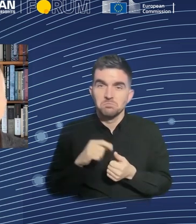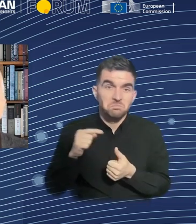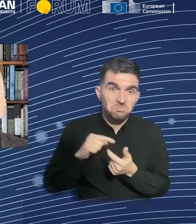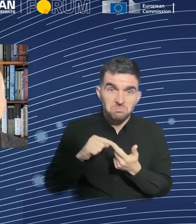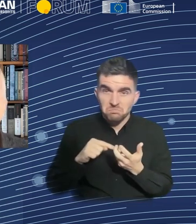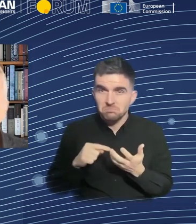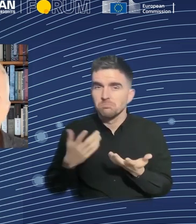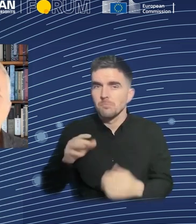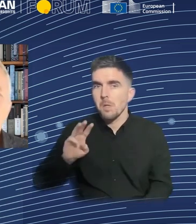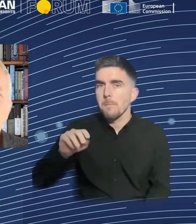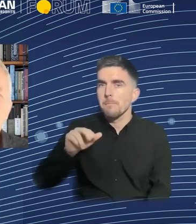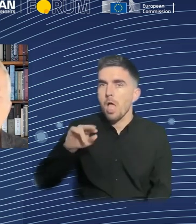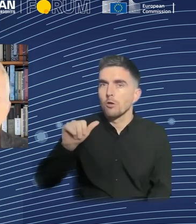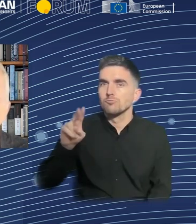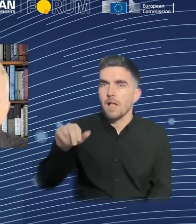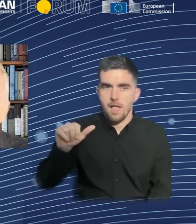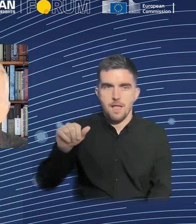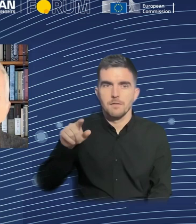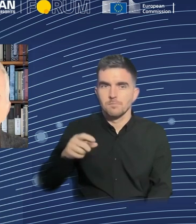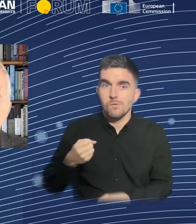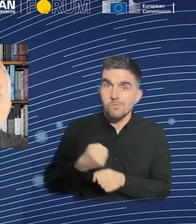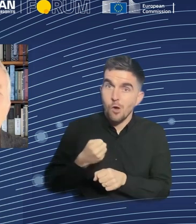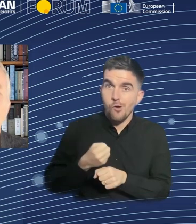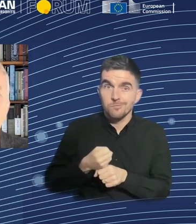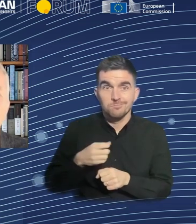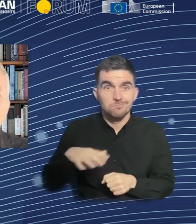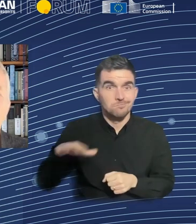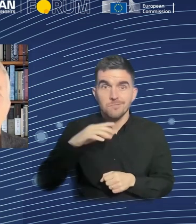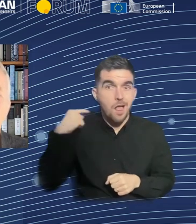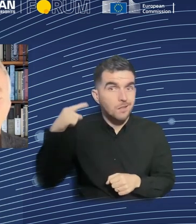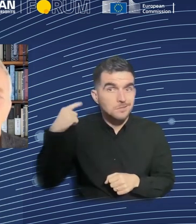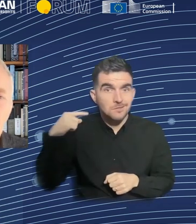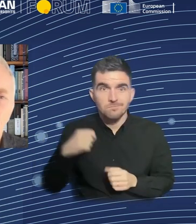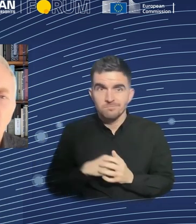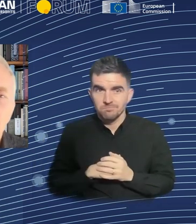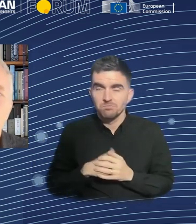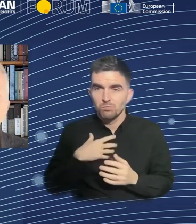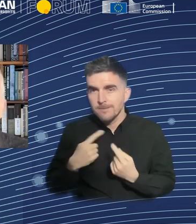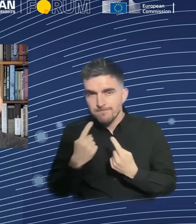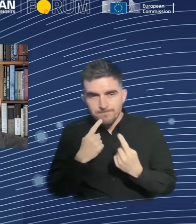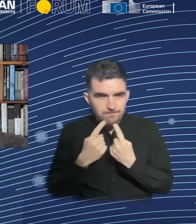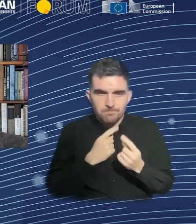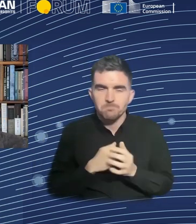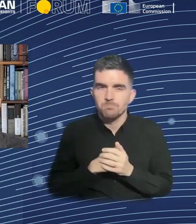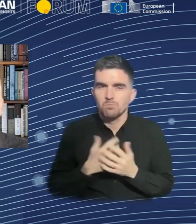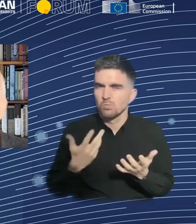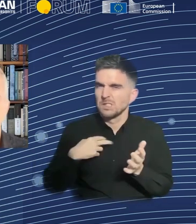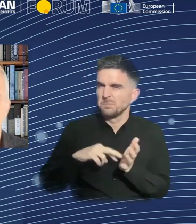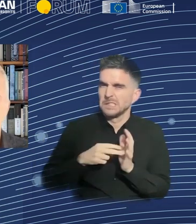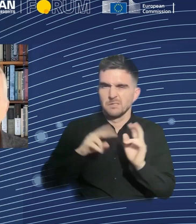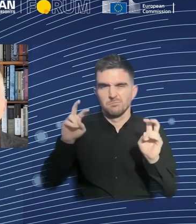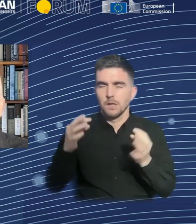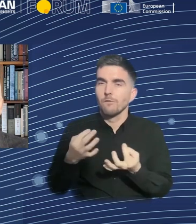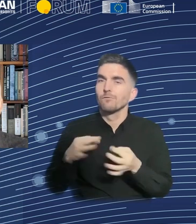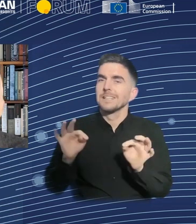says. And this is to talk about what do we mean by a free market? So tech boosters like the venture capitalist Marc